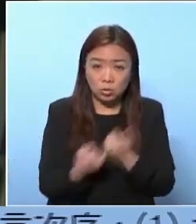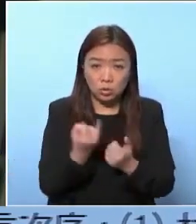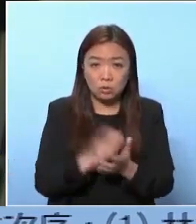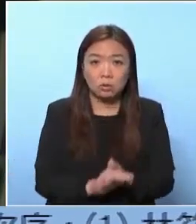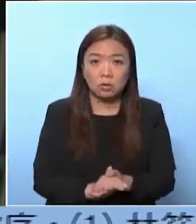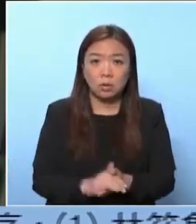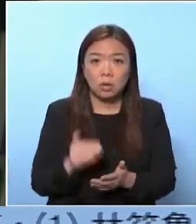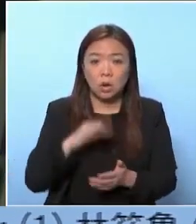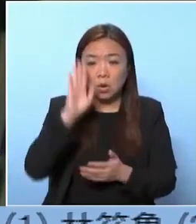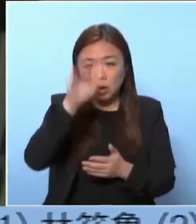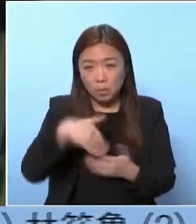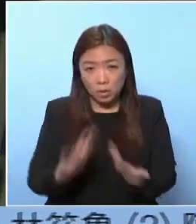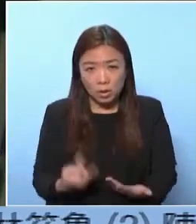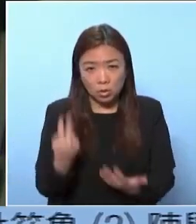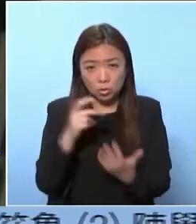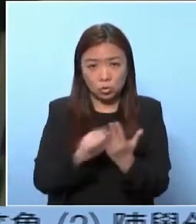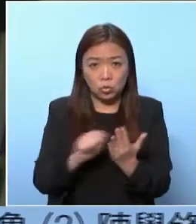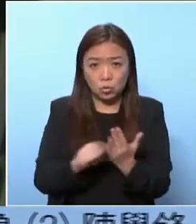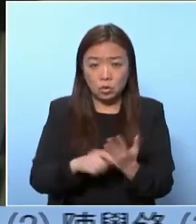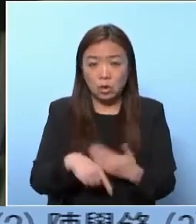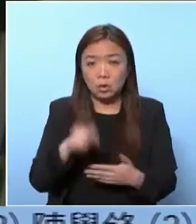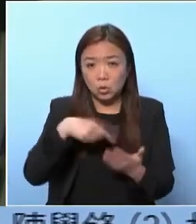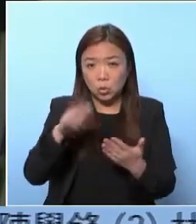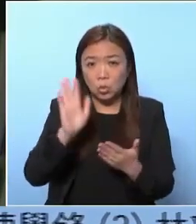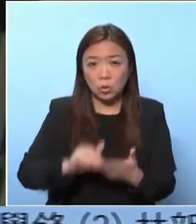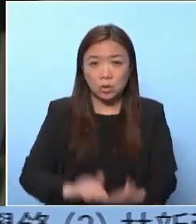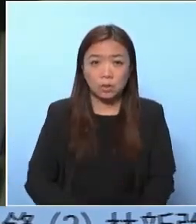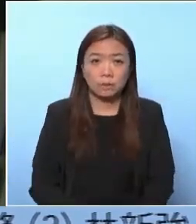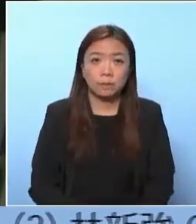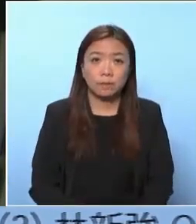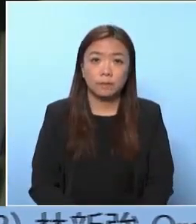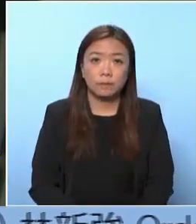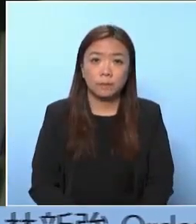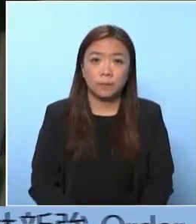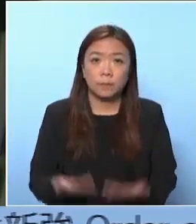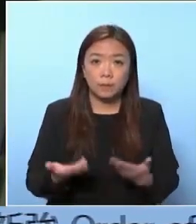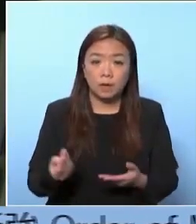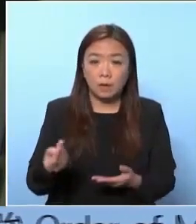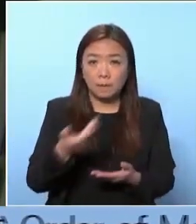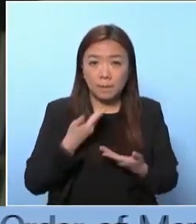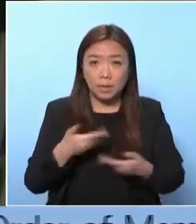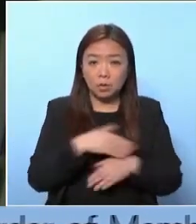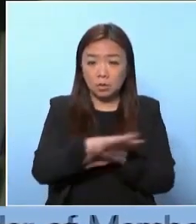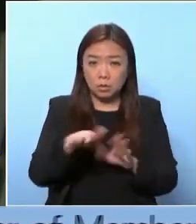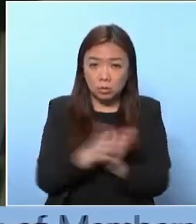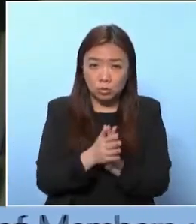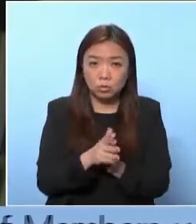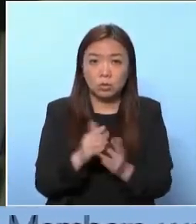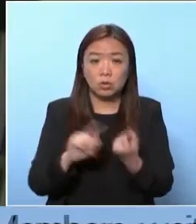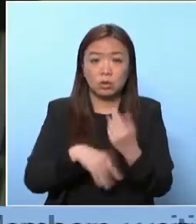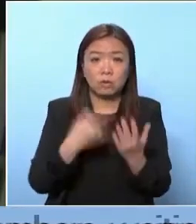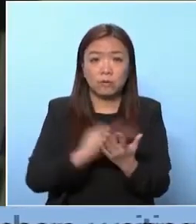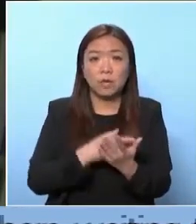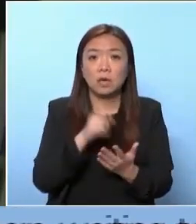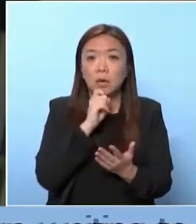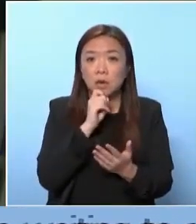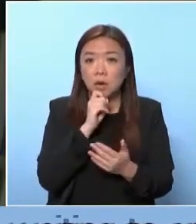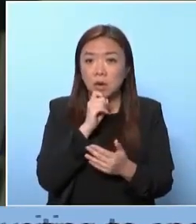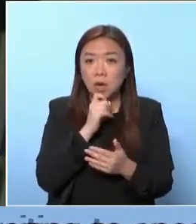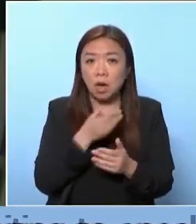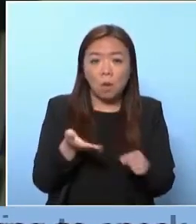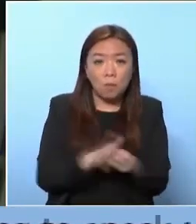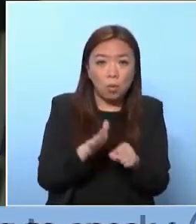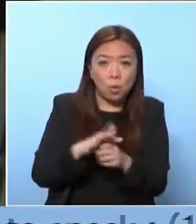Bill, which promises to comprehensively address national security vulnerability, foster a stable